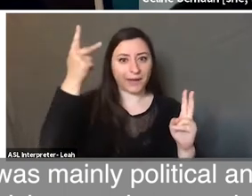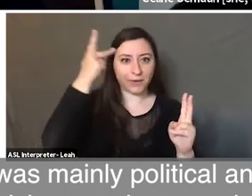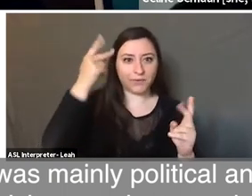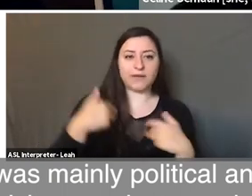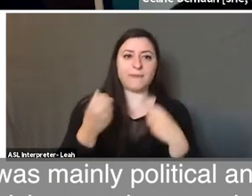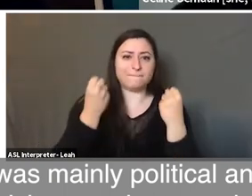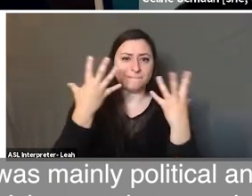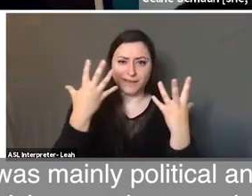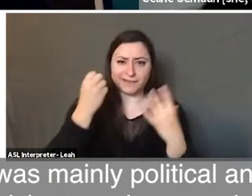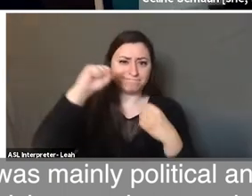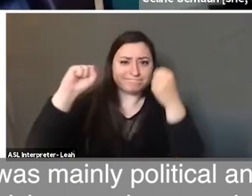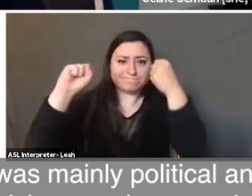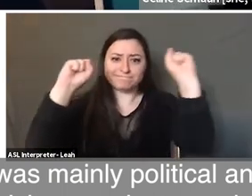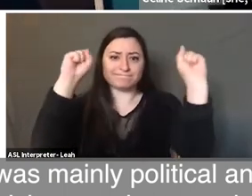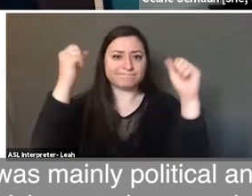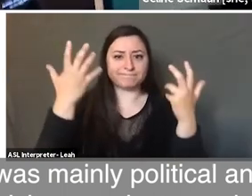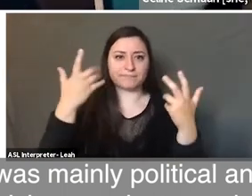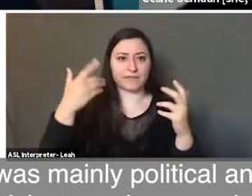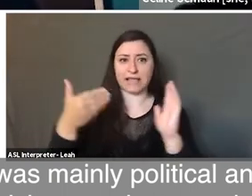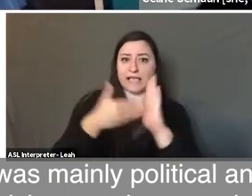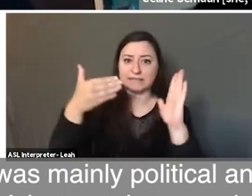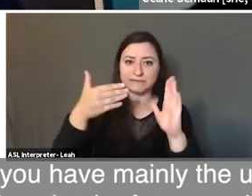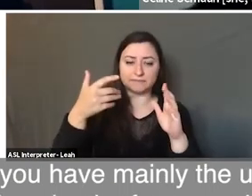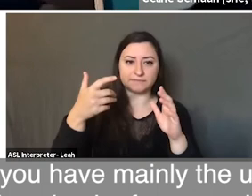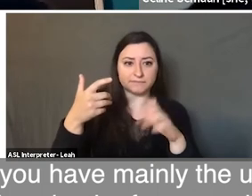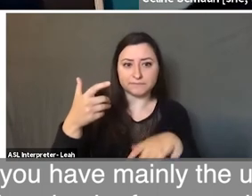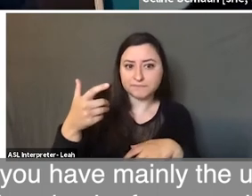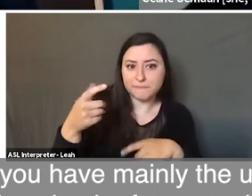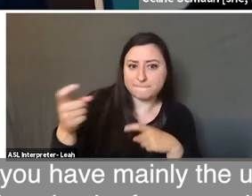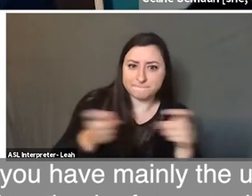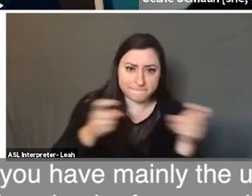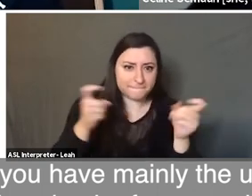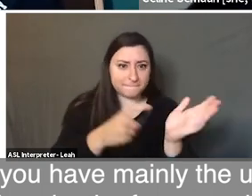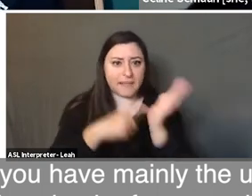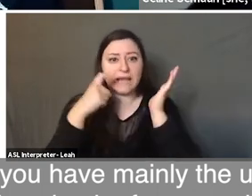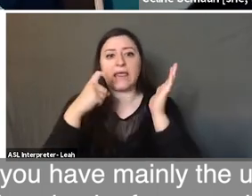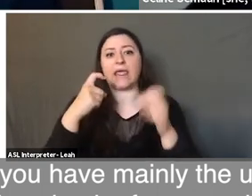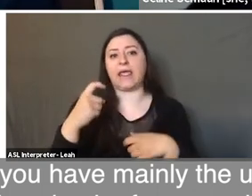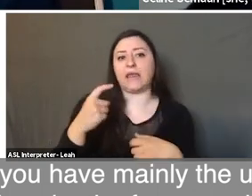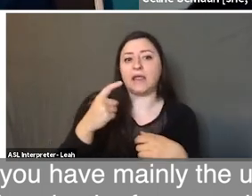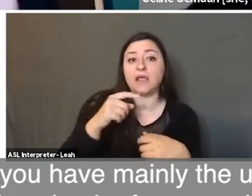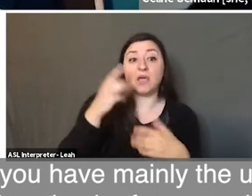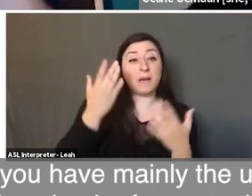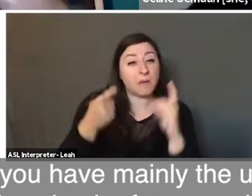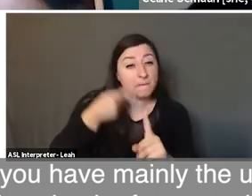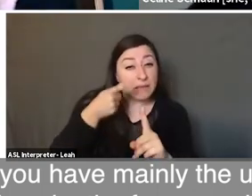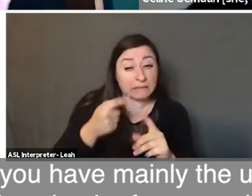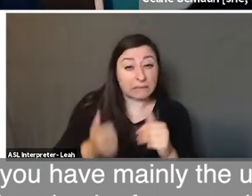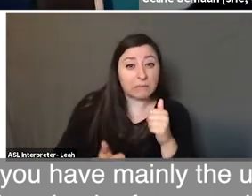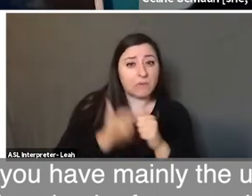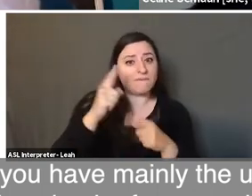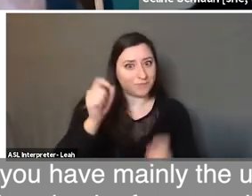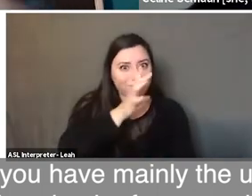uprisings against mandate rule. Also, you have mainly the uprisings were driven by the